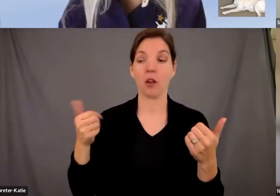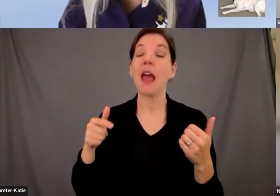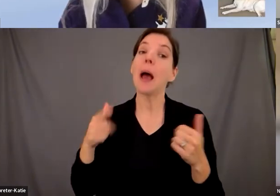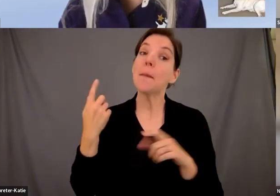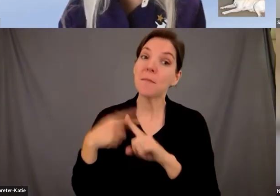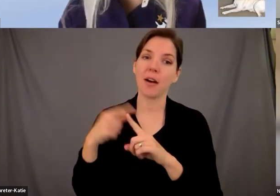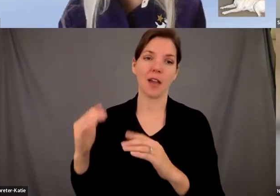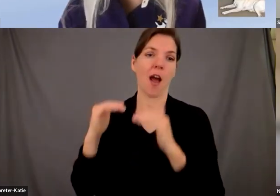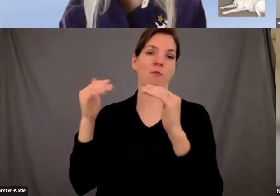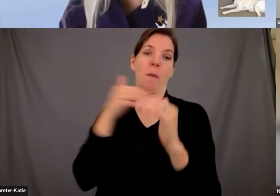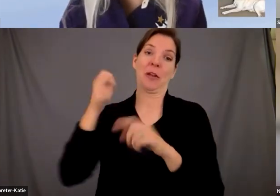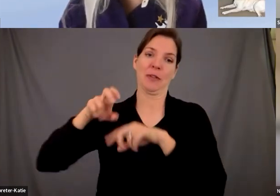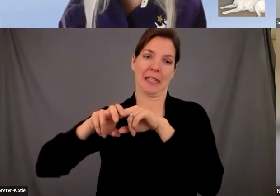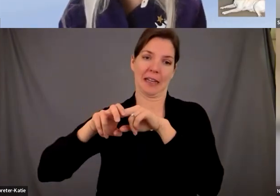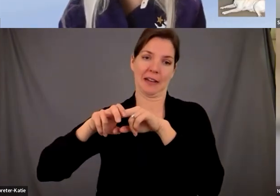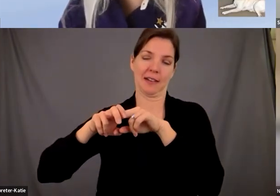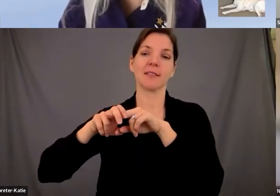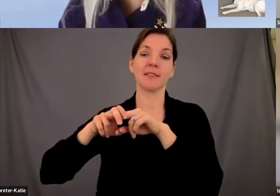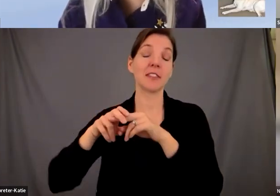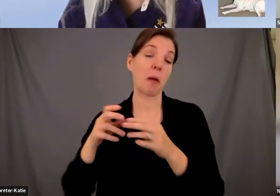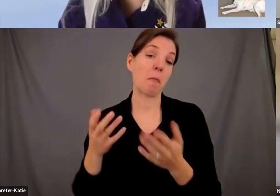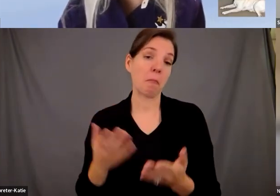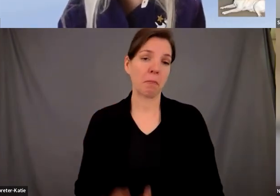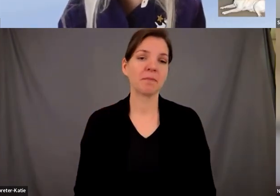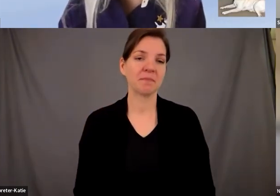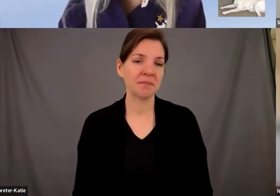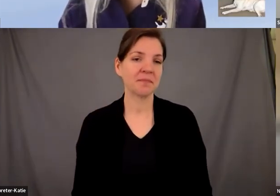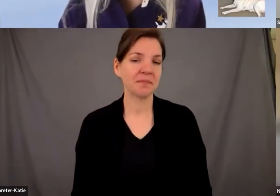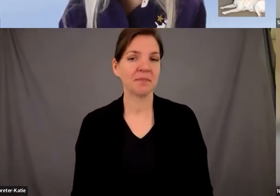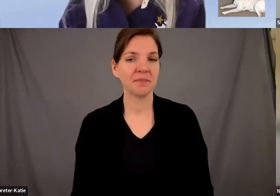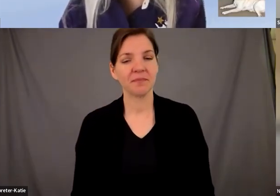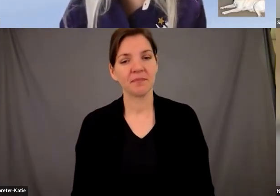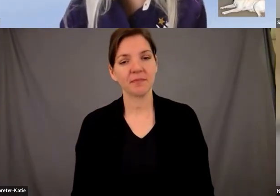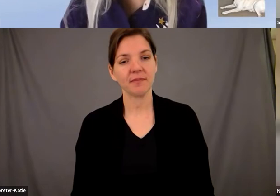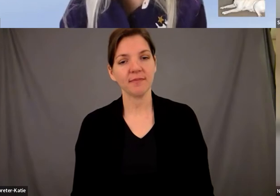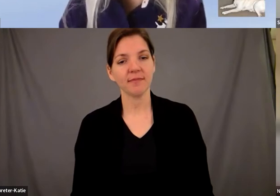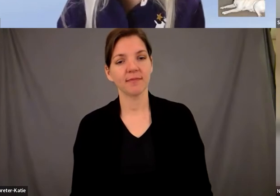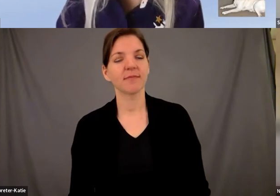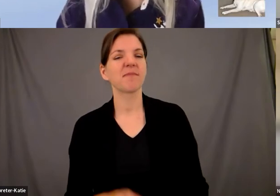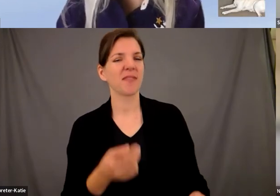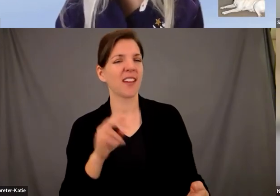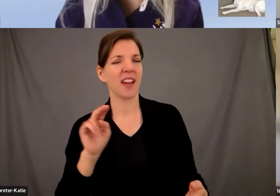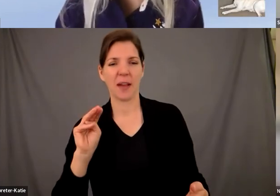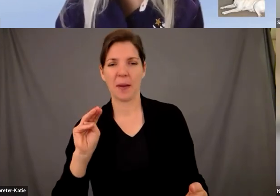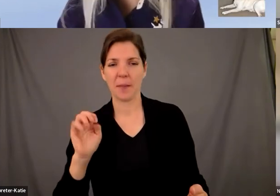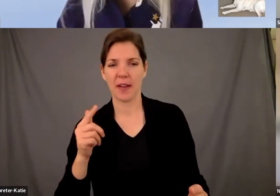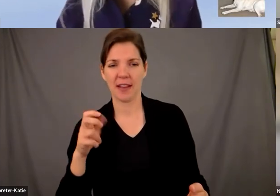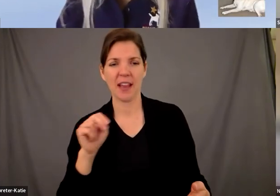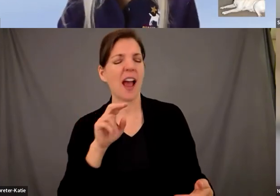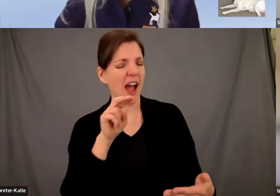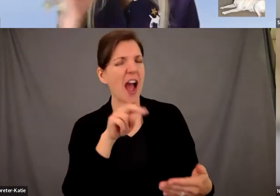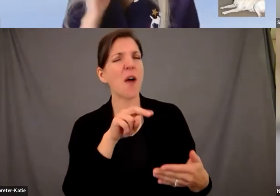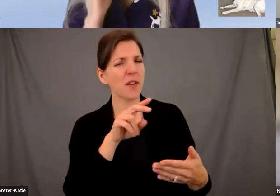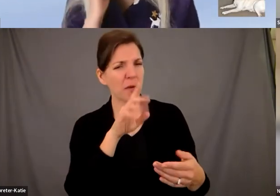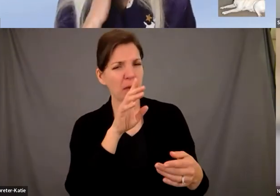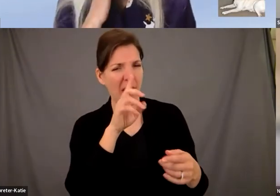great i i was looking i know that i read something about allergies somewhere